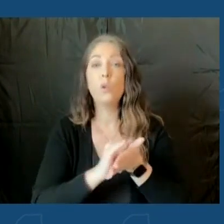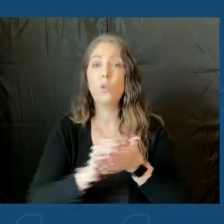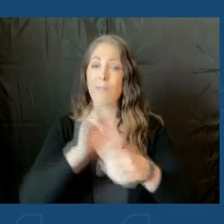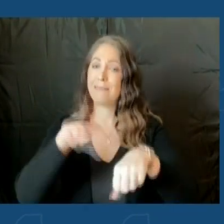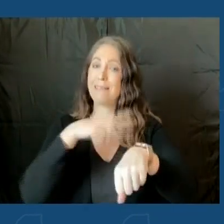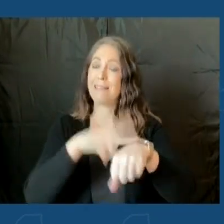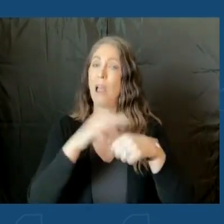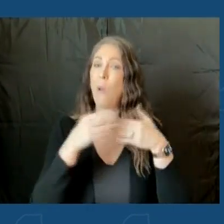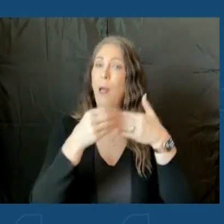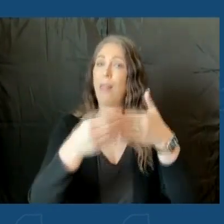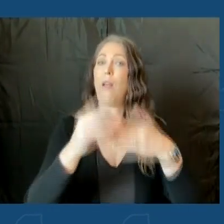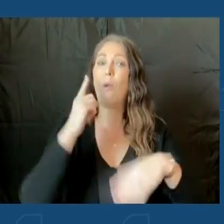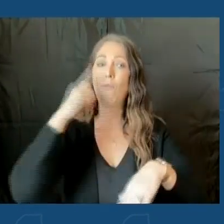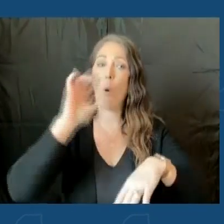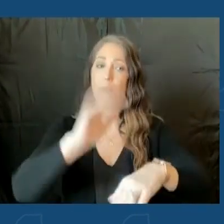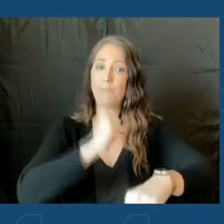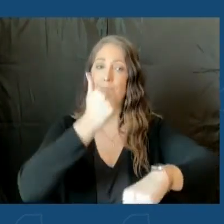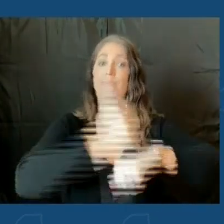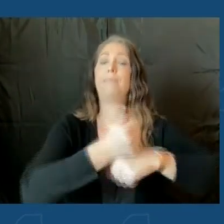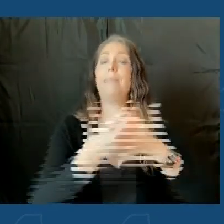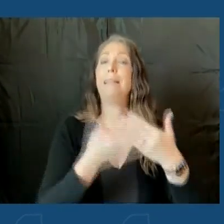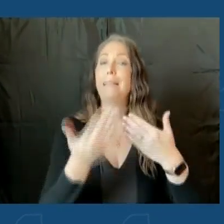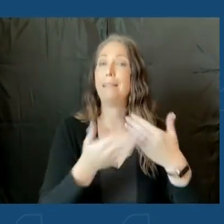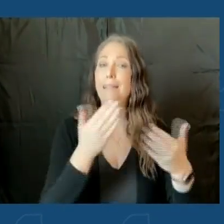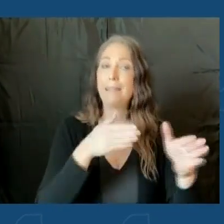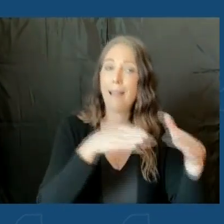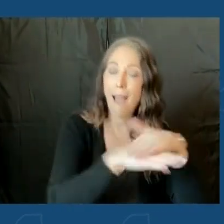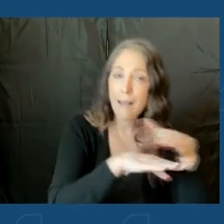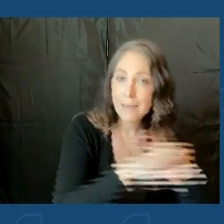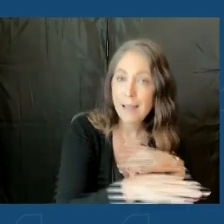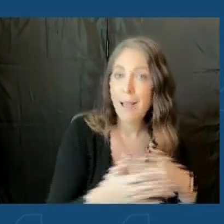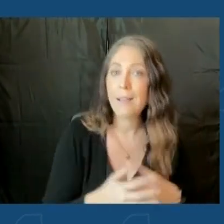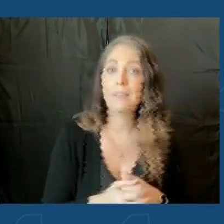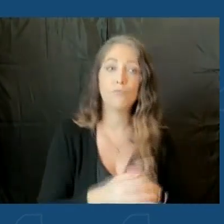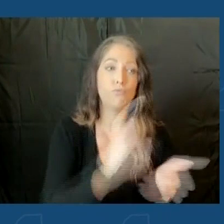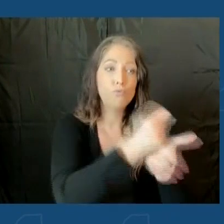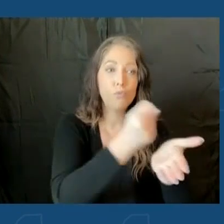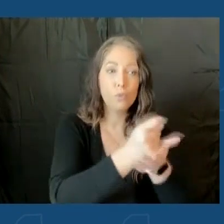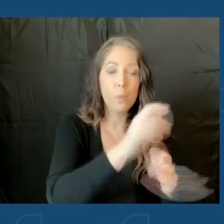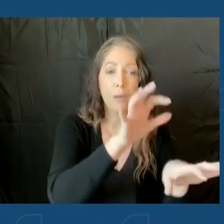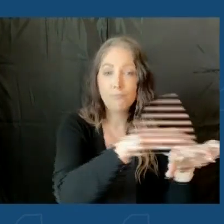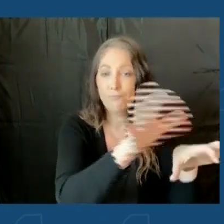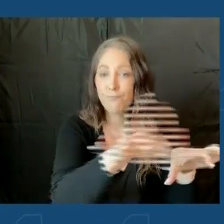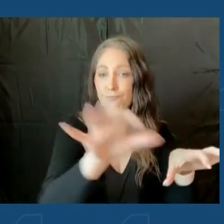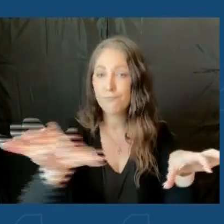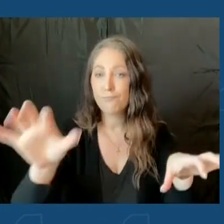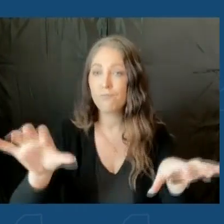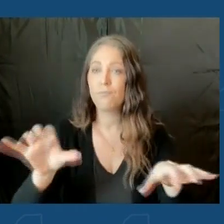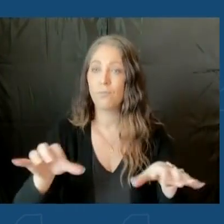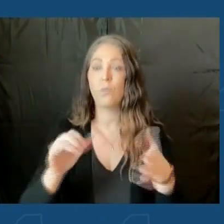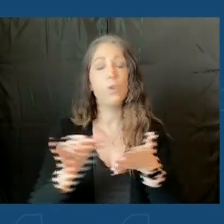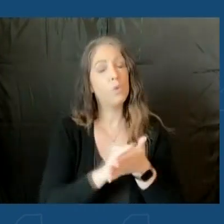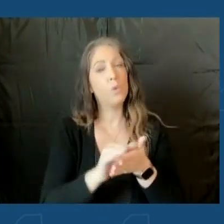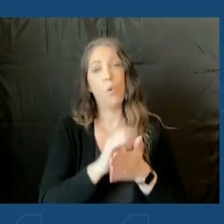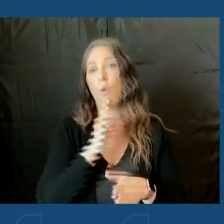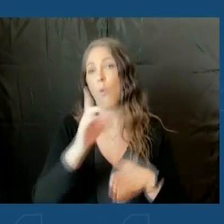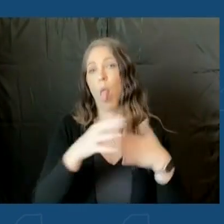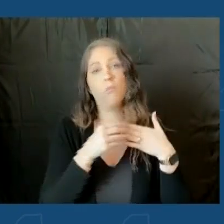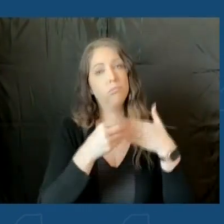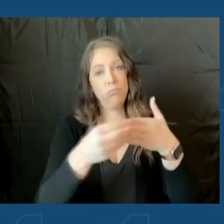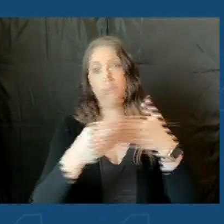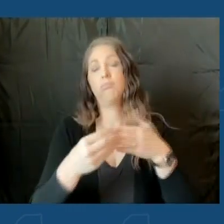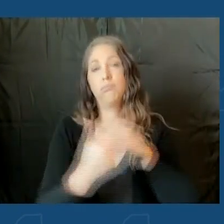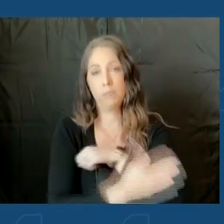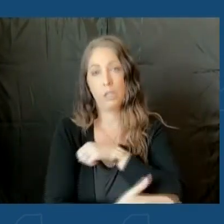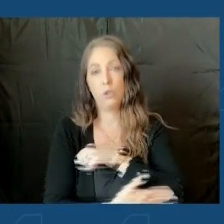access to treatments through test-to-treat sites, a whole set of ways that New York is really leading the country. But the goal